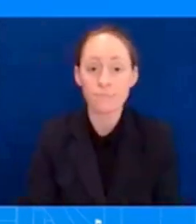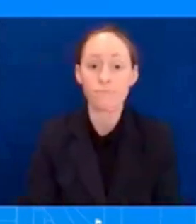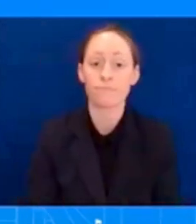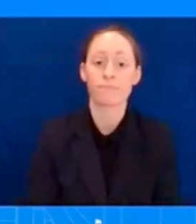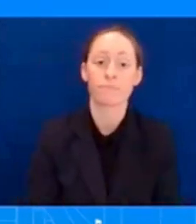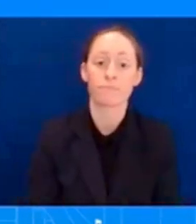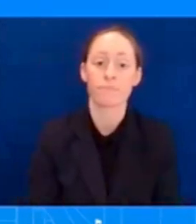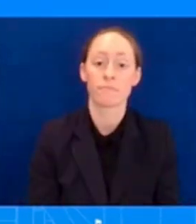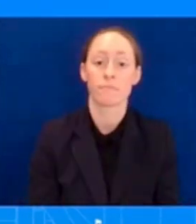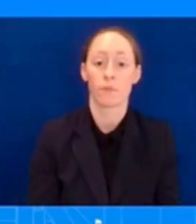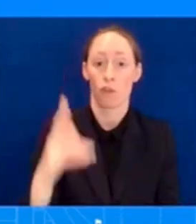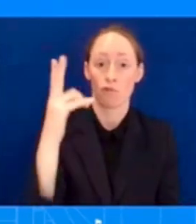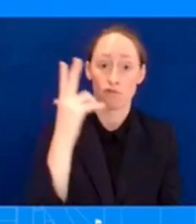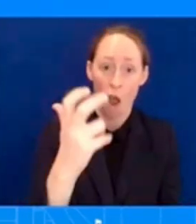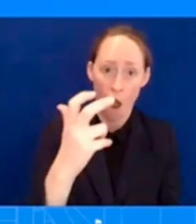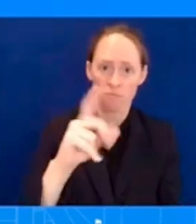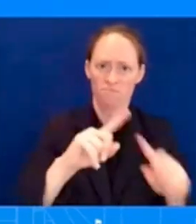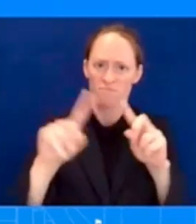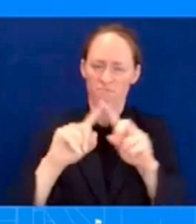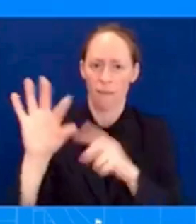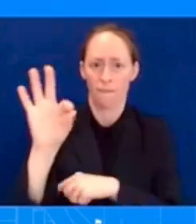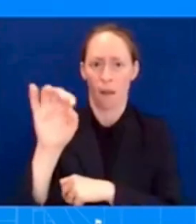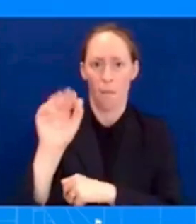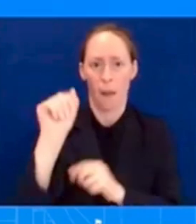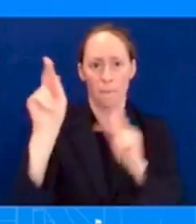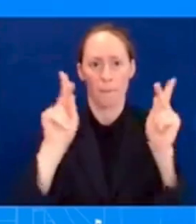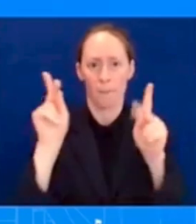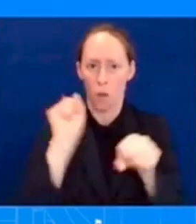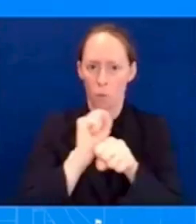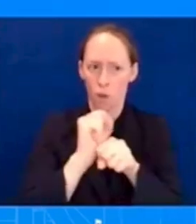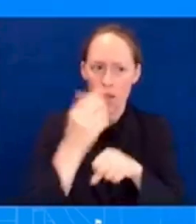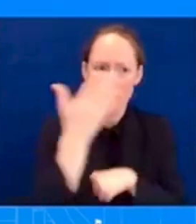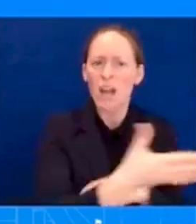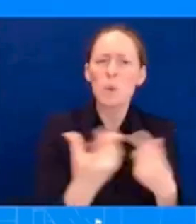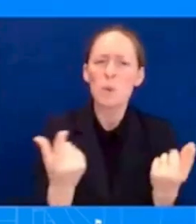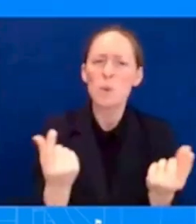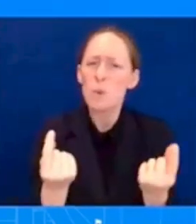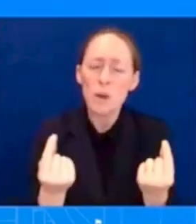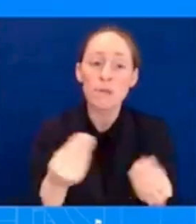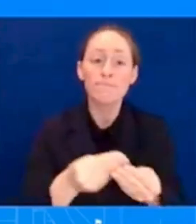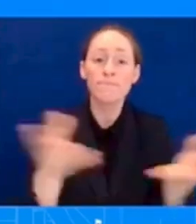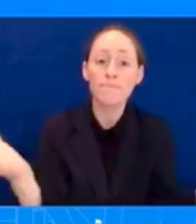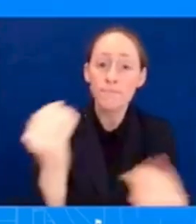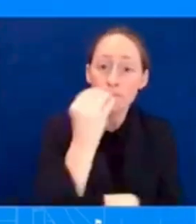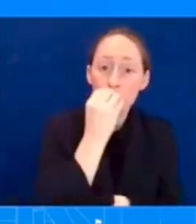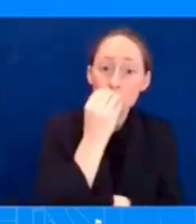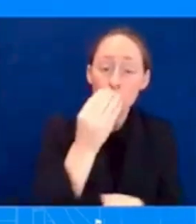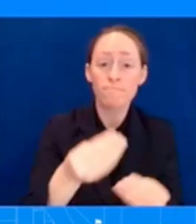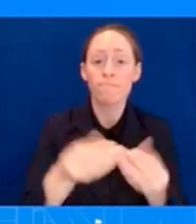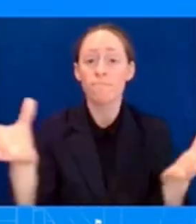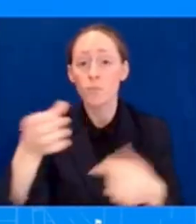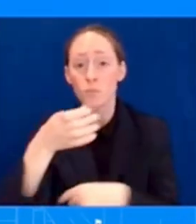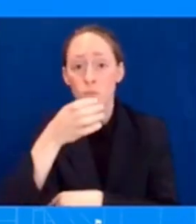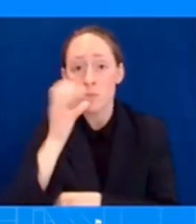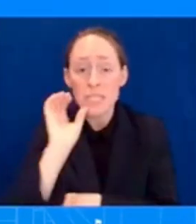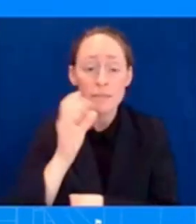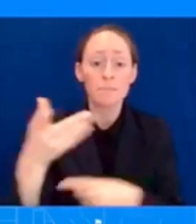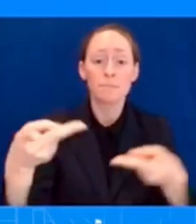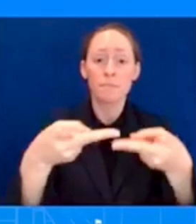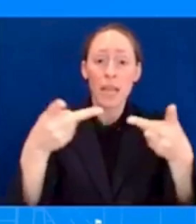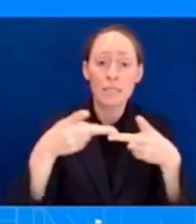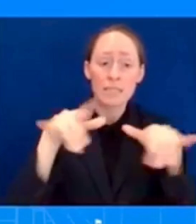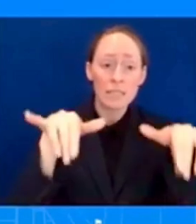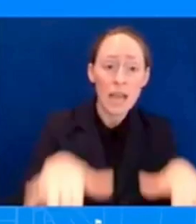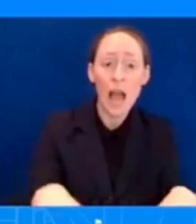000 meals 75 000 liters of water 5 000 cots and 10 000 blankets to the county government for distribution